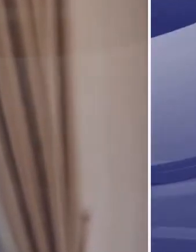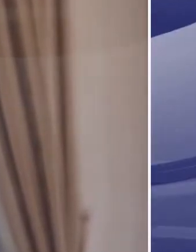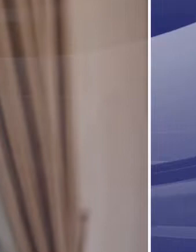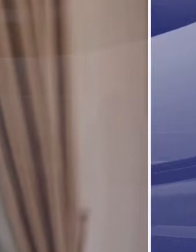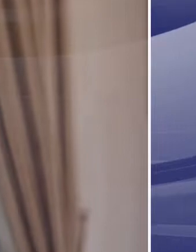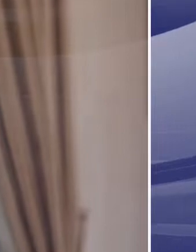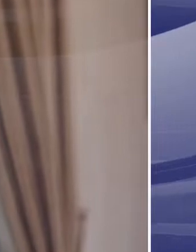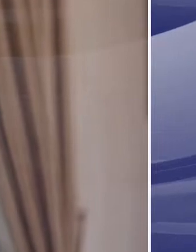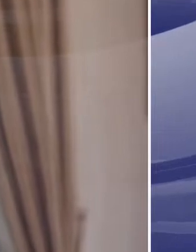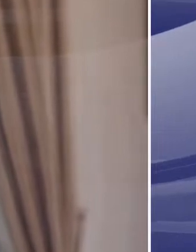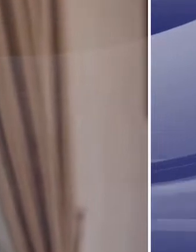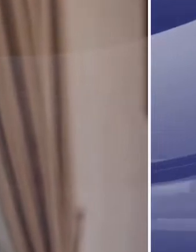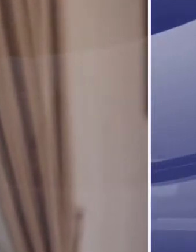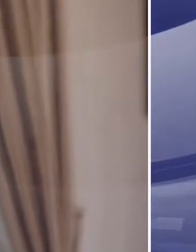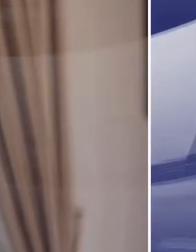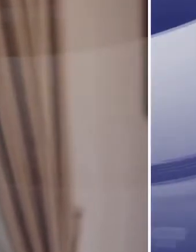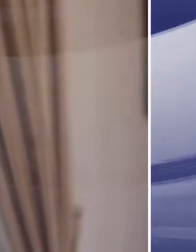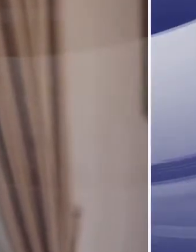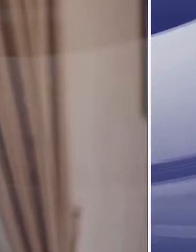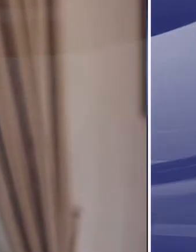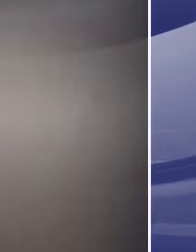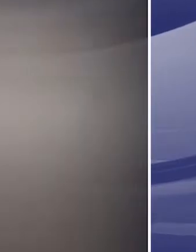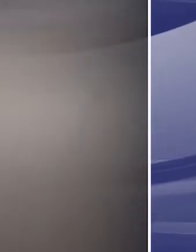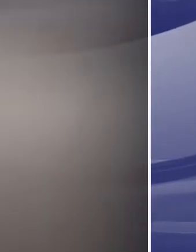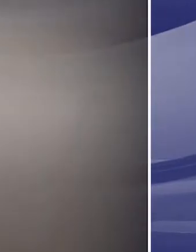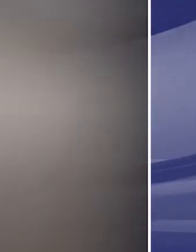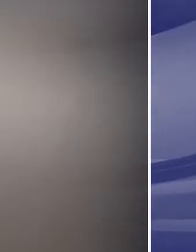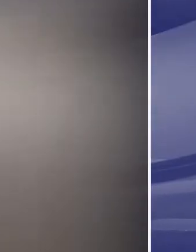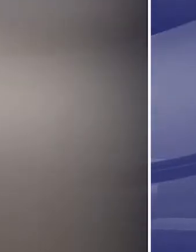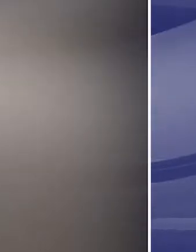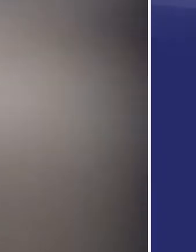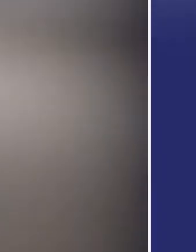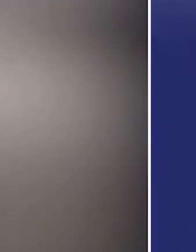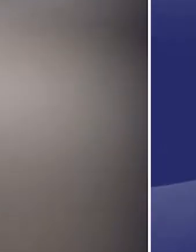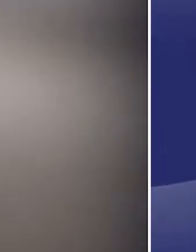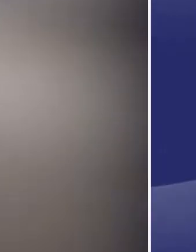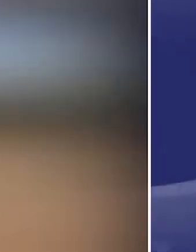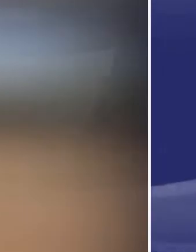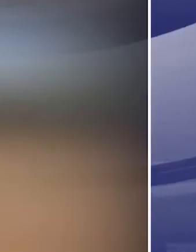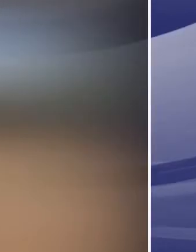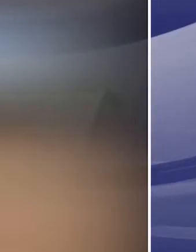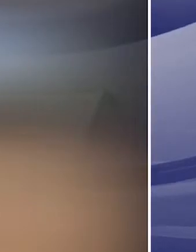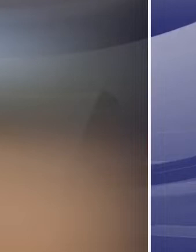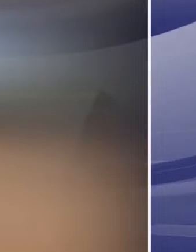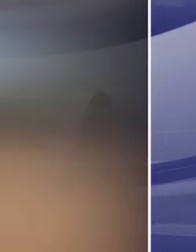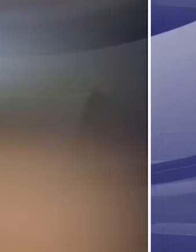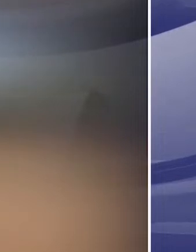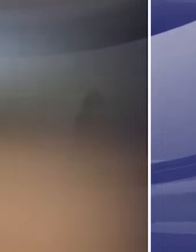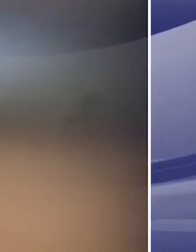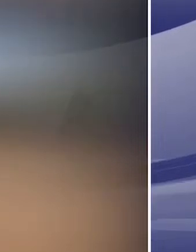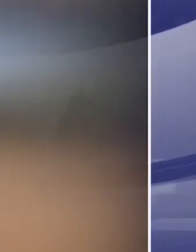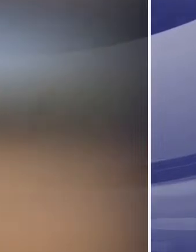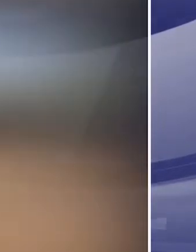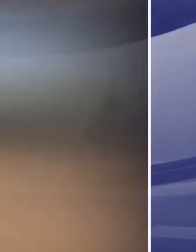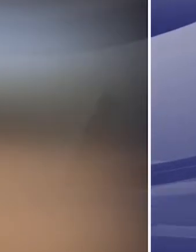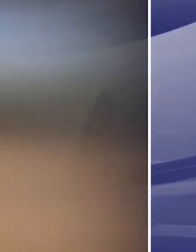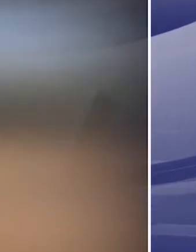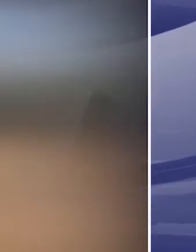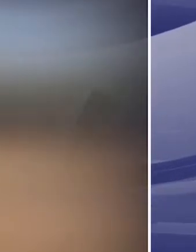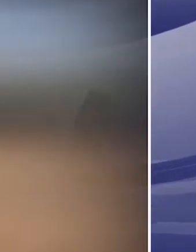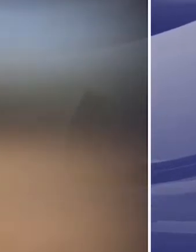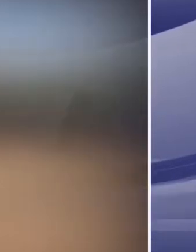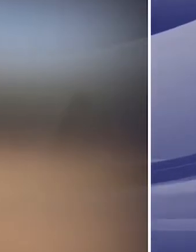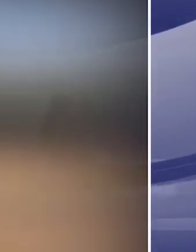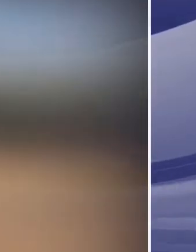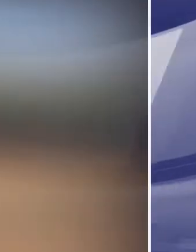ministry expected back to work tomorrow. And in sports, an elite Belgian athlete uses the COVID-19 break to